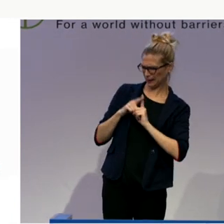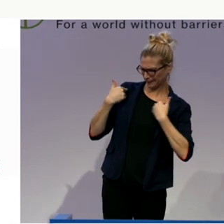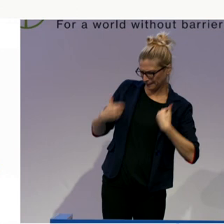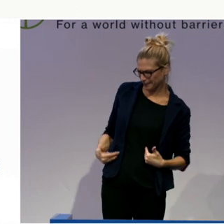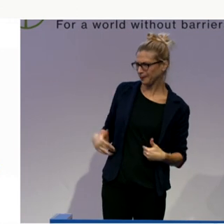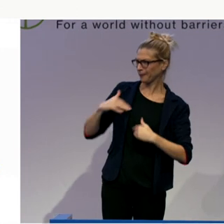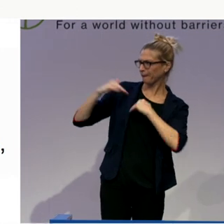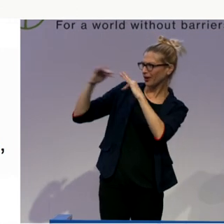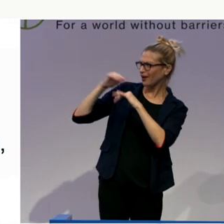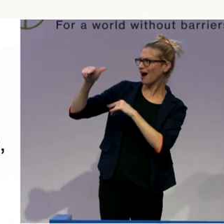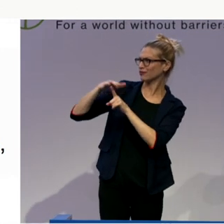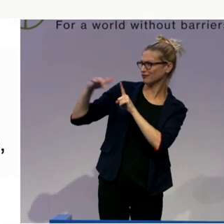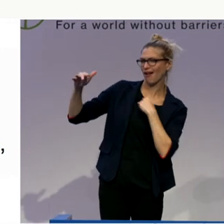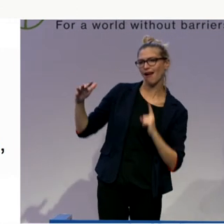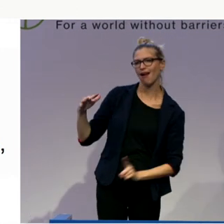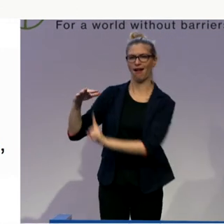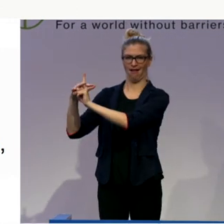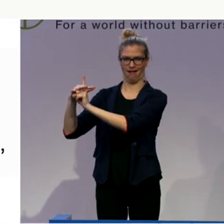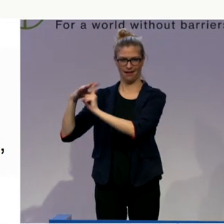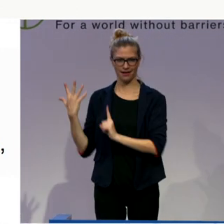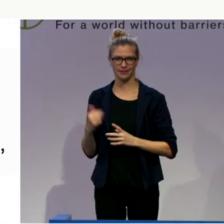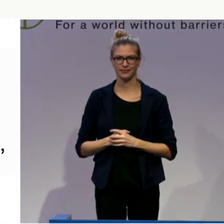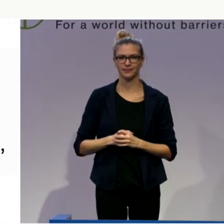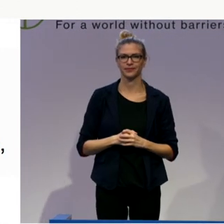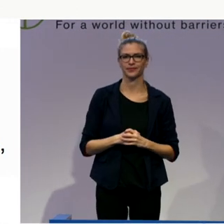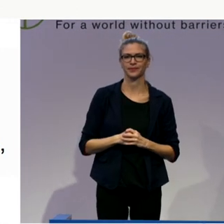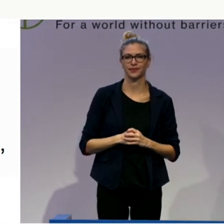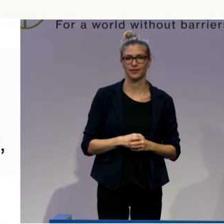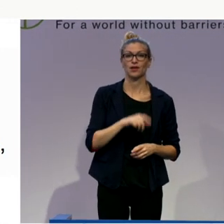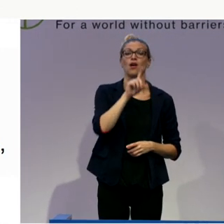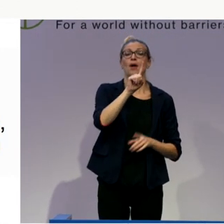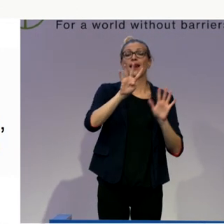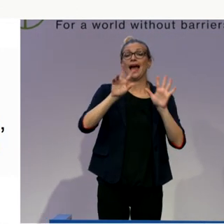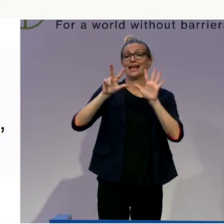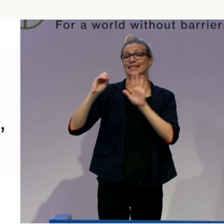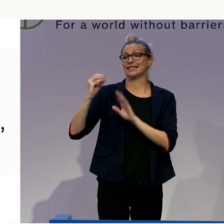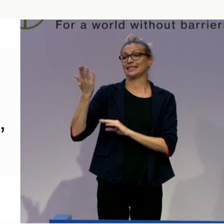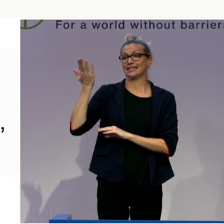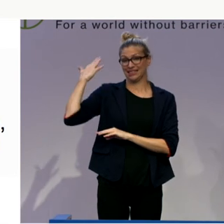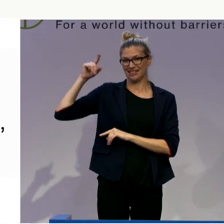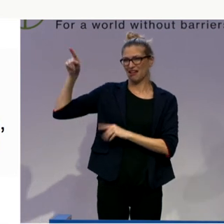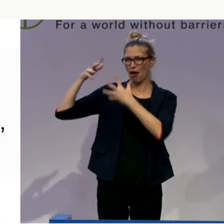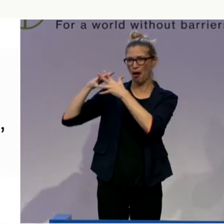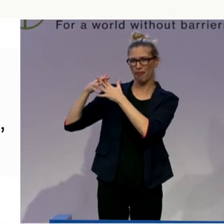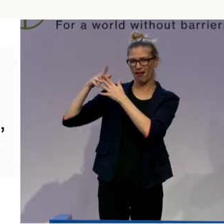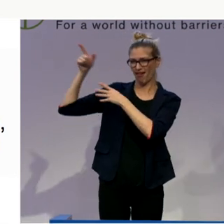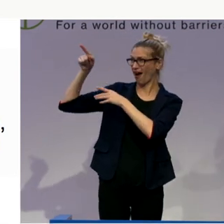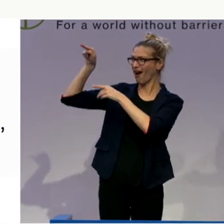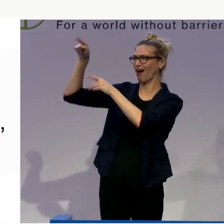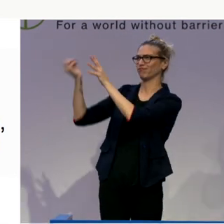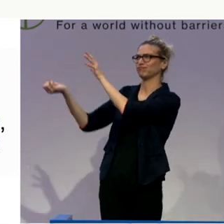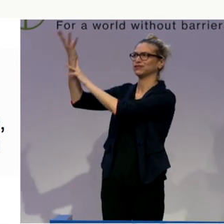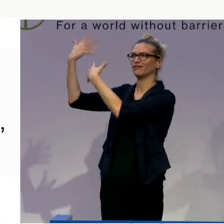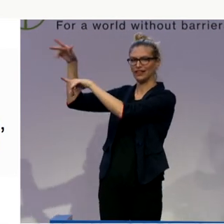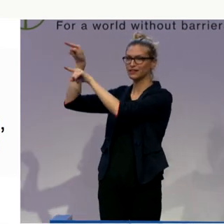set up in the early 80s by Ryan and Dicci, colleagues from the United States. It is not an US-driven liberal